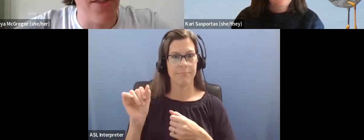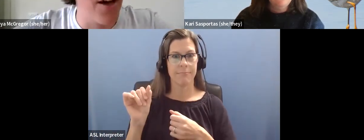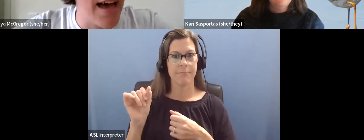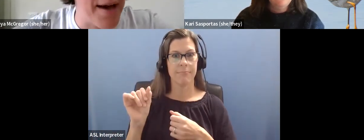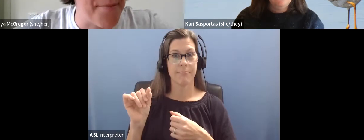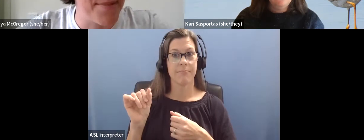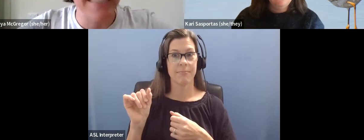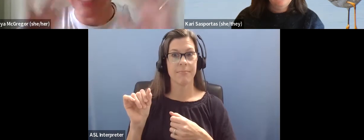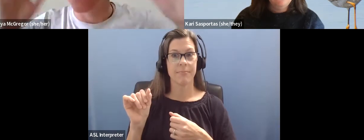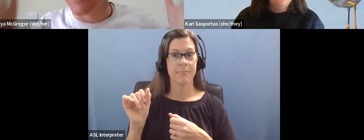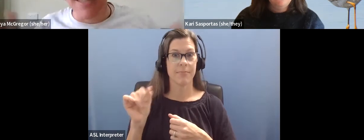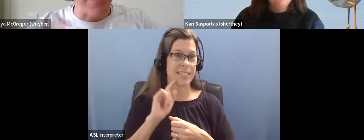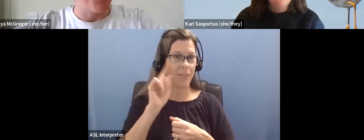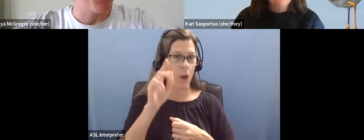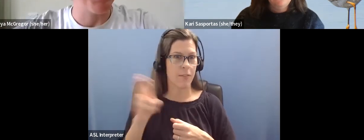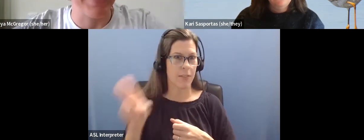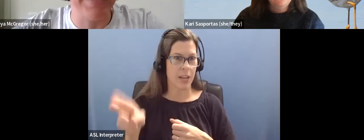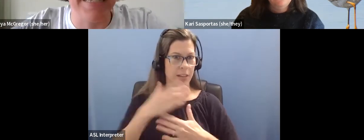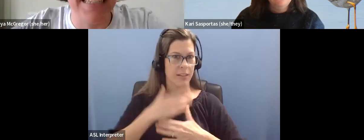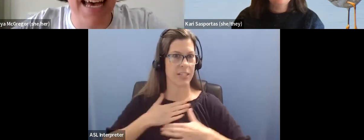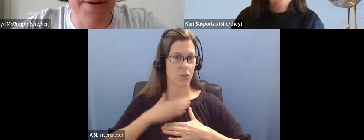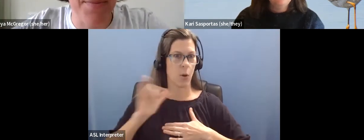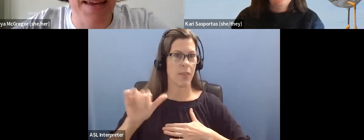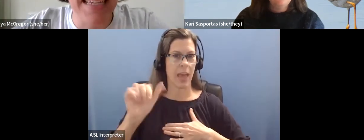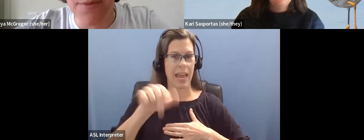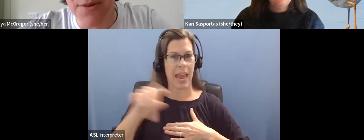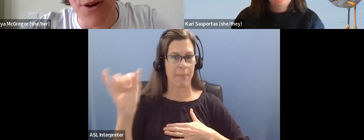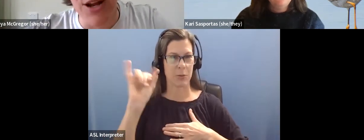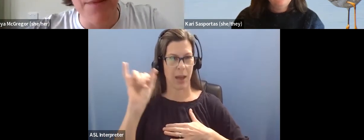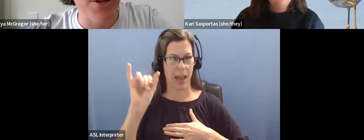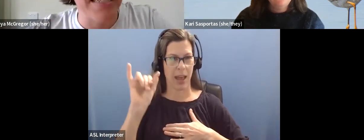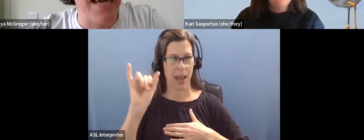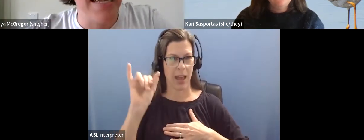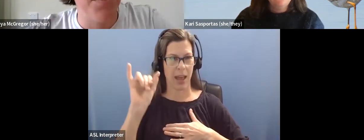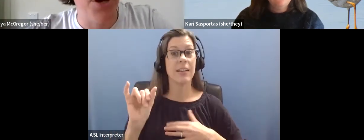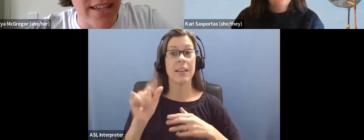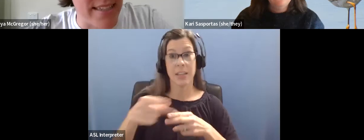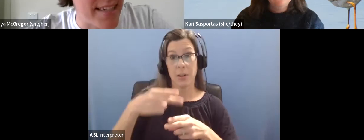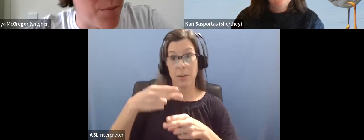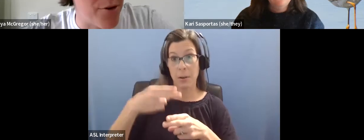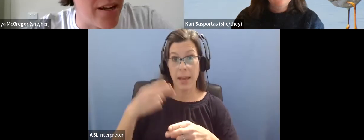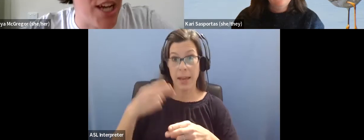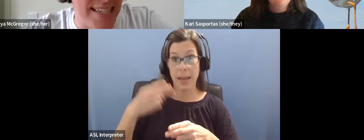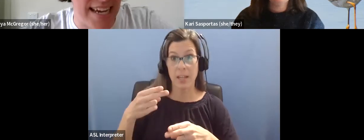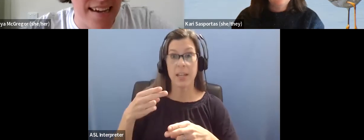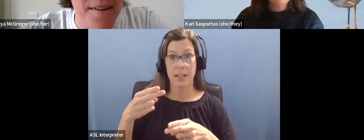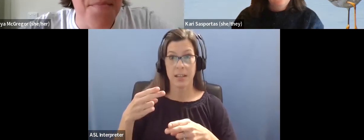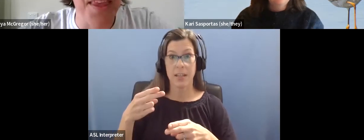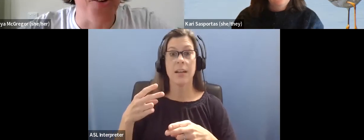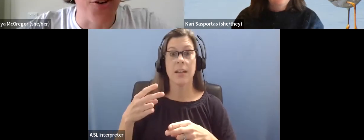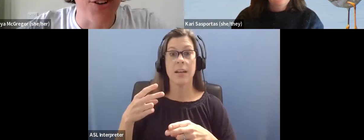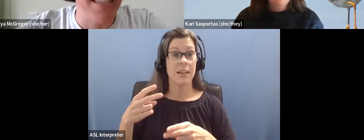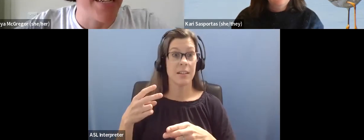speaking of the, um, sounds at birding places, um, someone wrote at birding sites, birders can be pretty chatty.